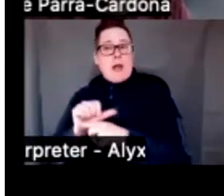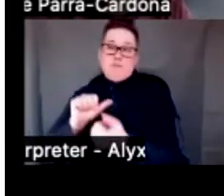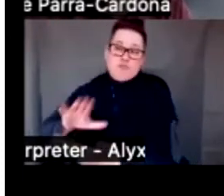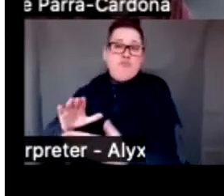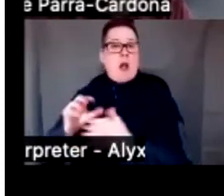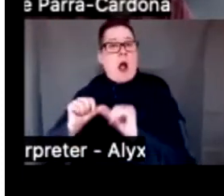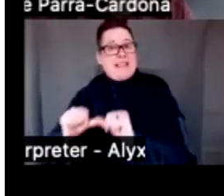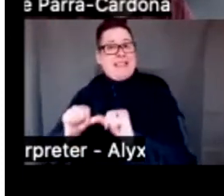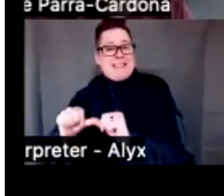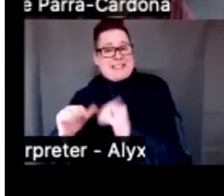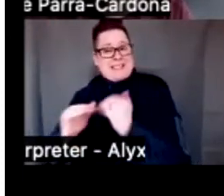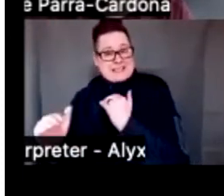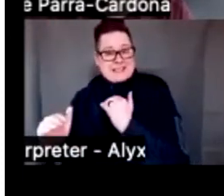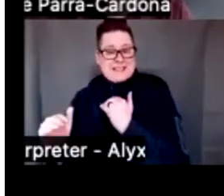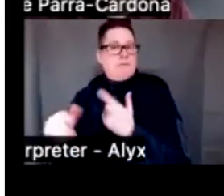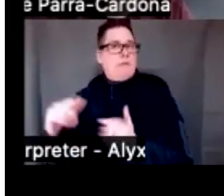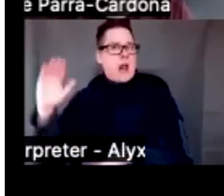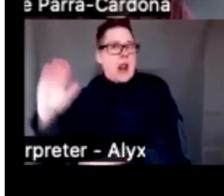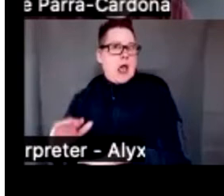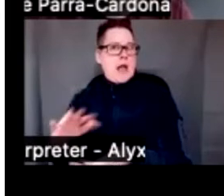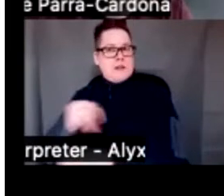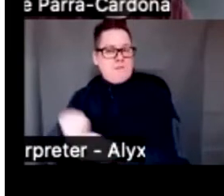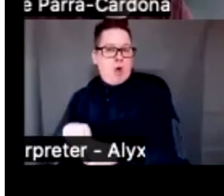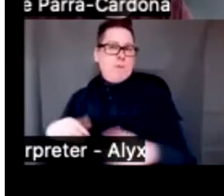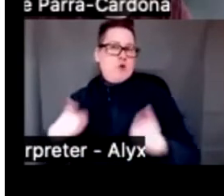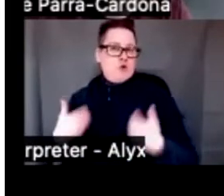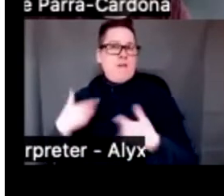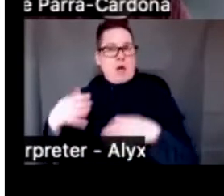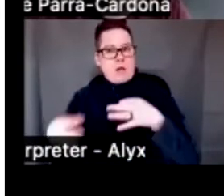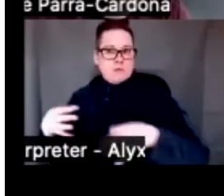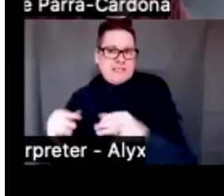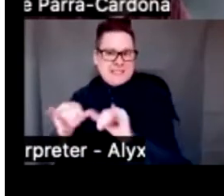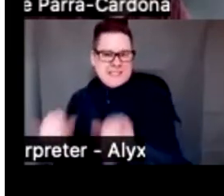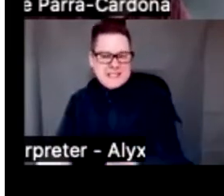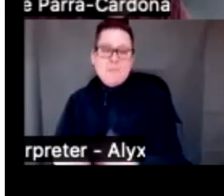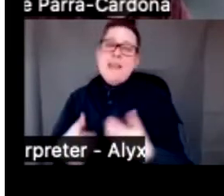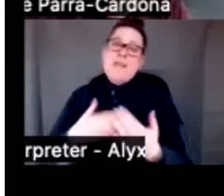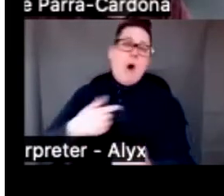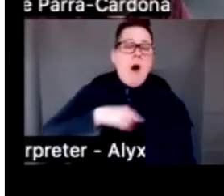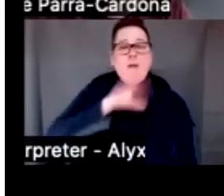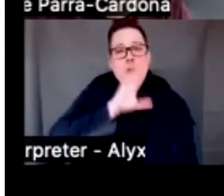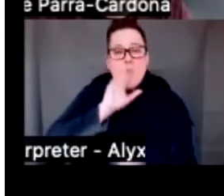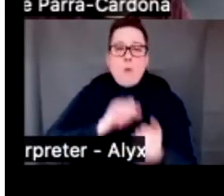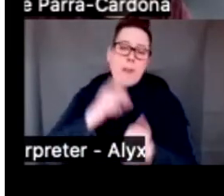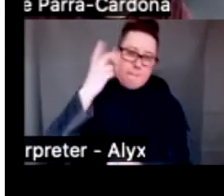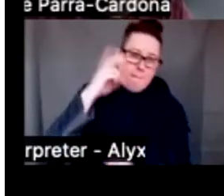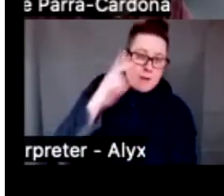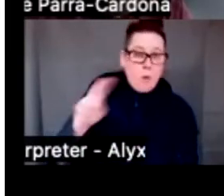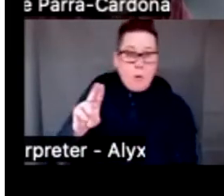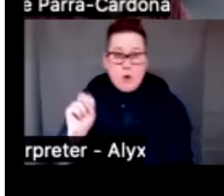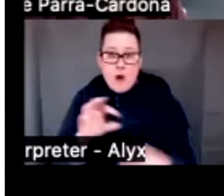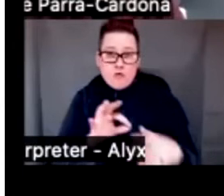despite my anger and frustration with the history of the Mexico-U.S. very tumultuous relationship,